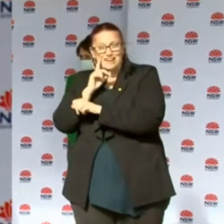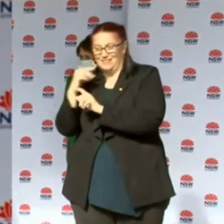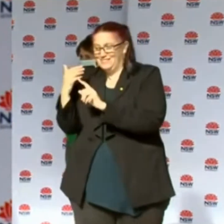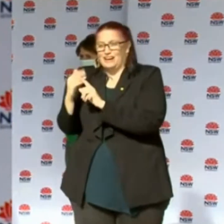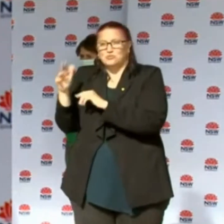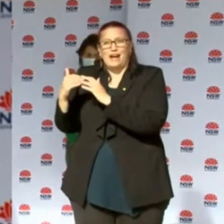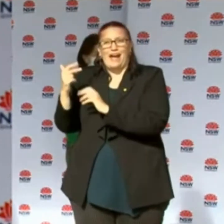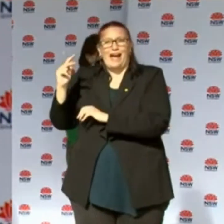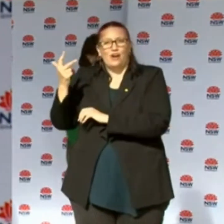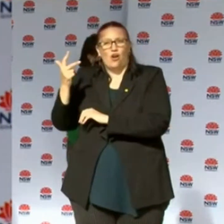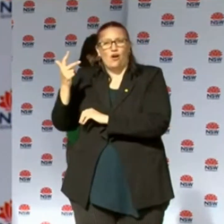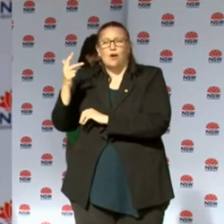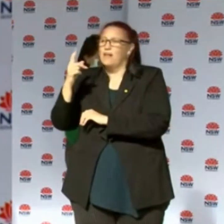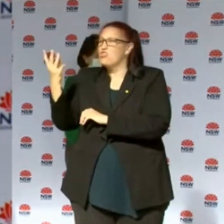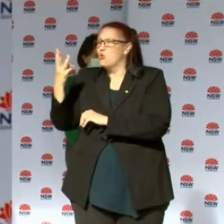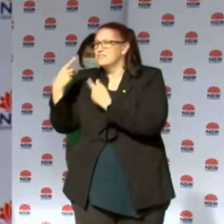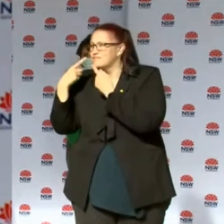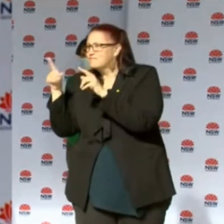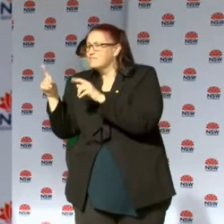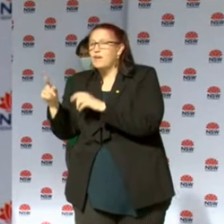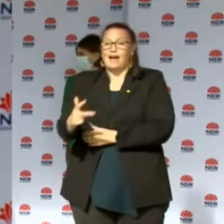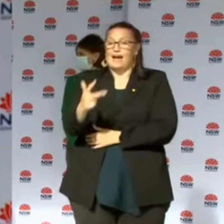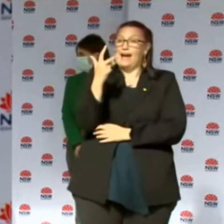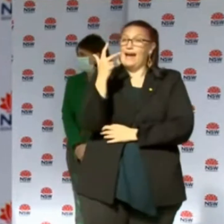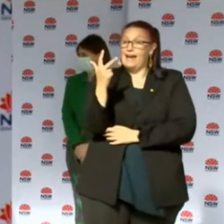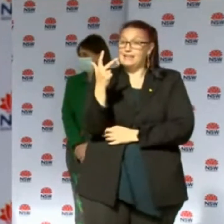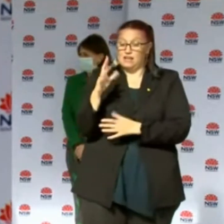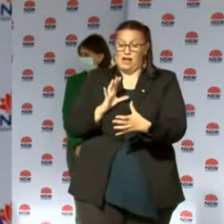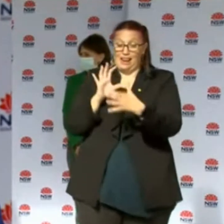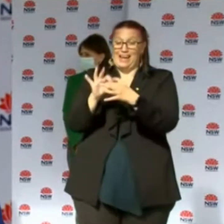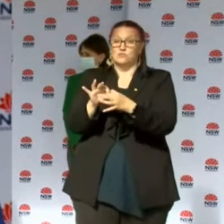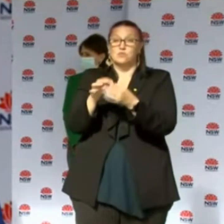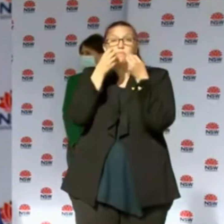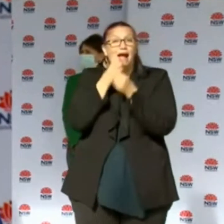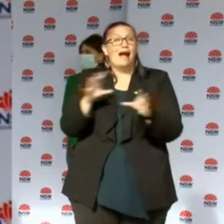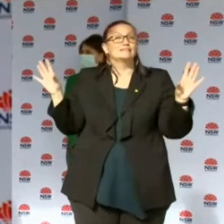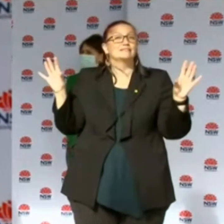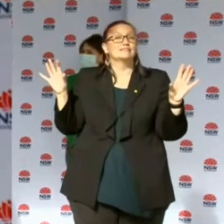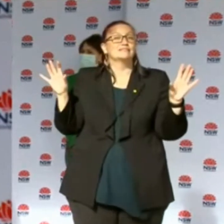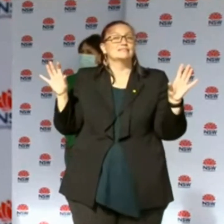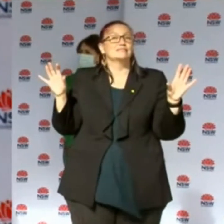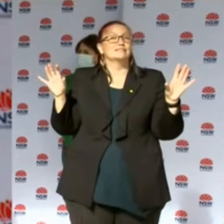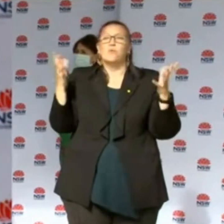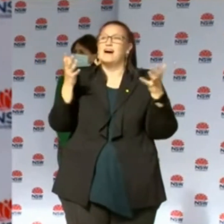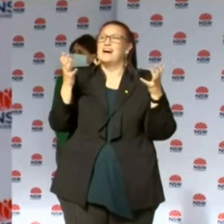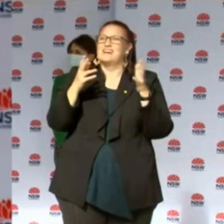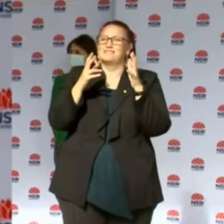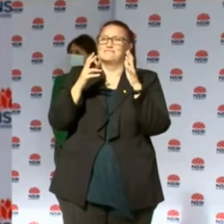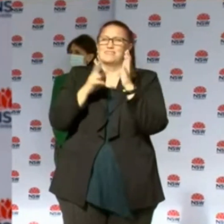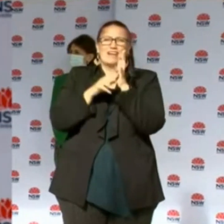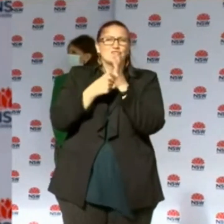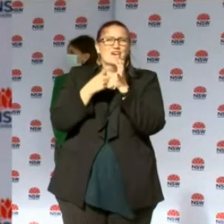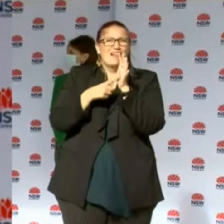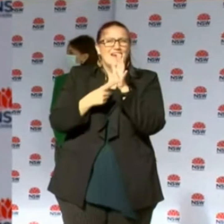Eight of the cases were linked to the party that was previously reported linked to the